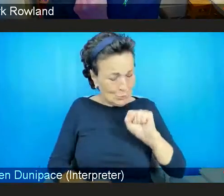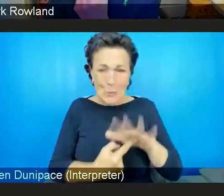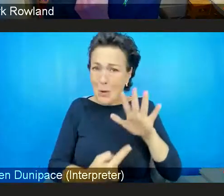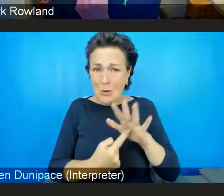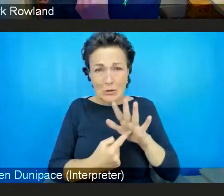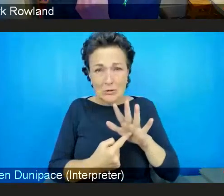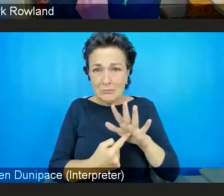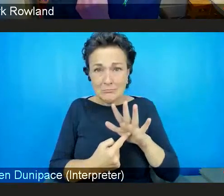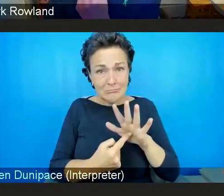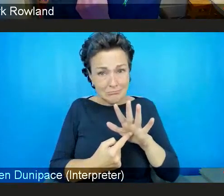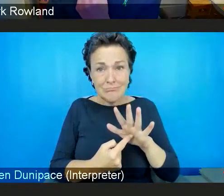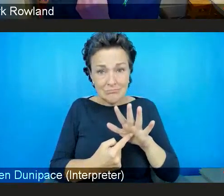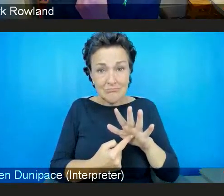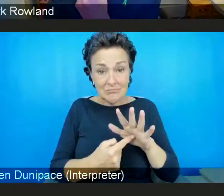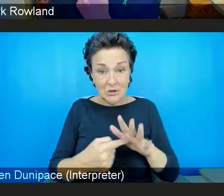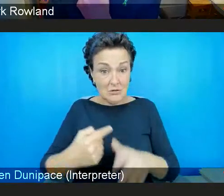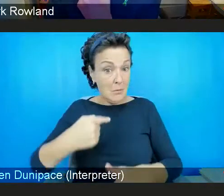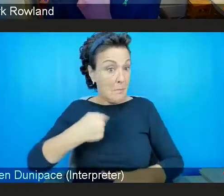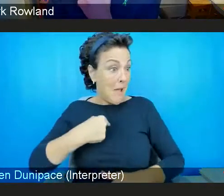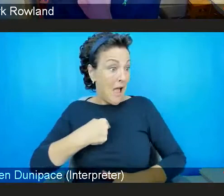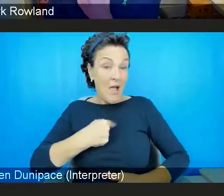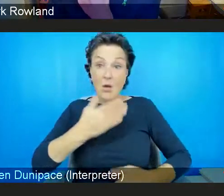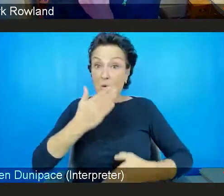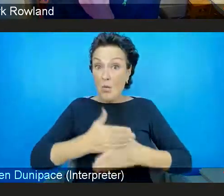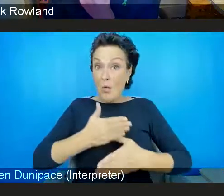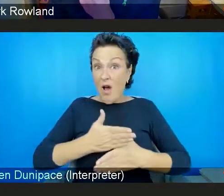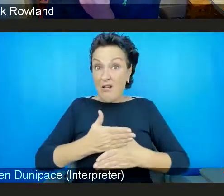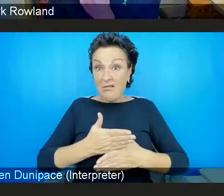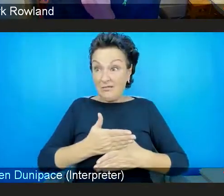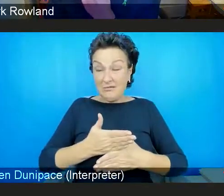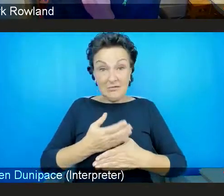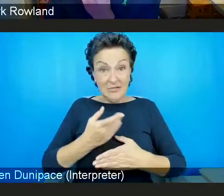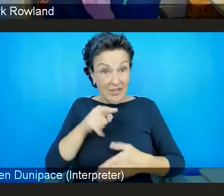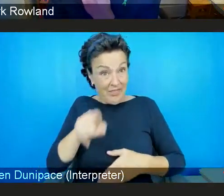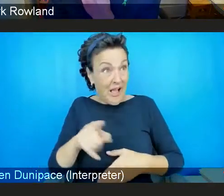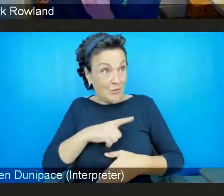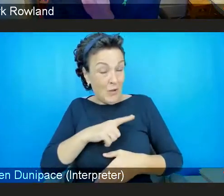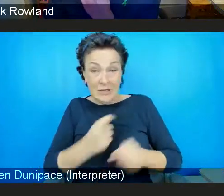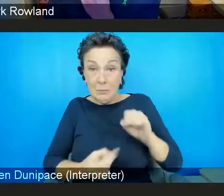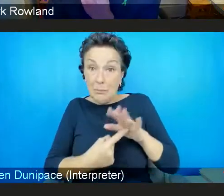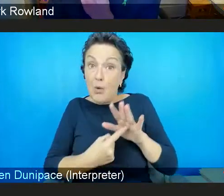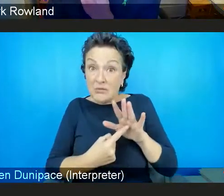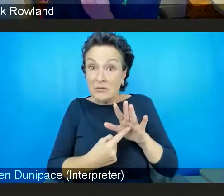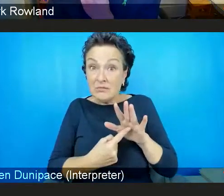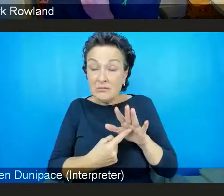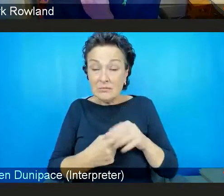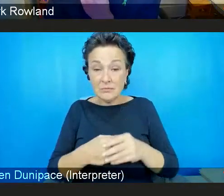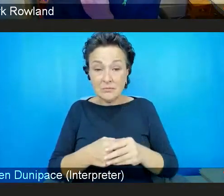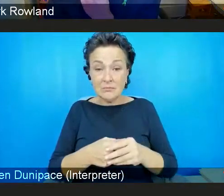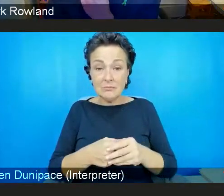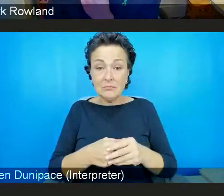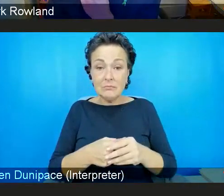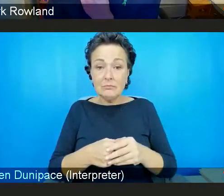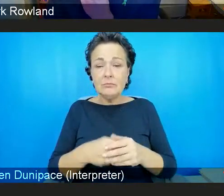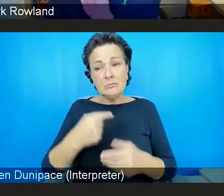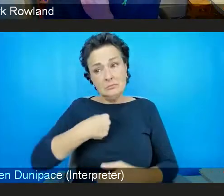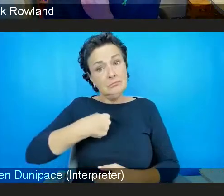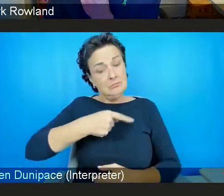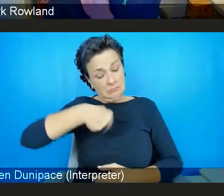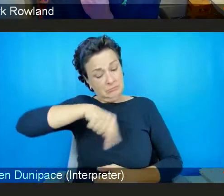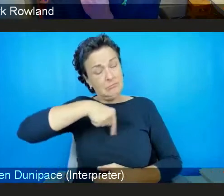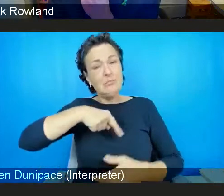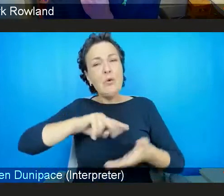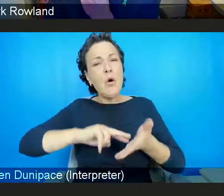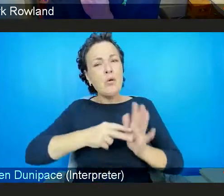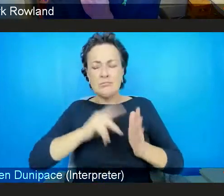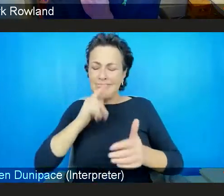job. And from a Sahelia point of view, we absolutely, we obviously support the mental health and well-being